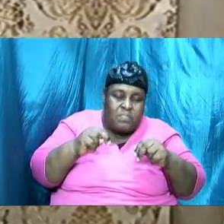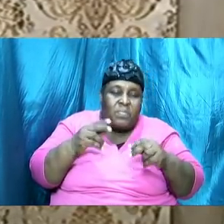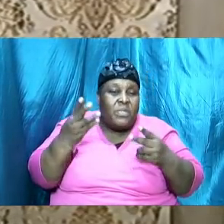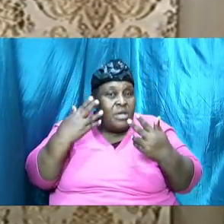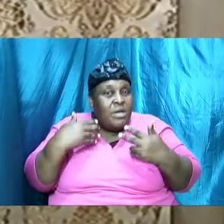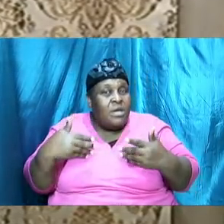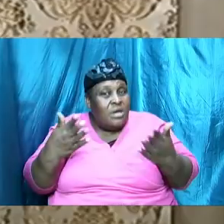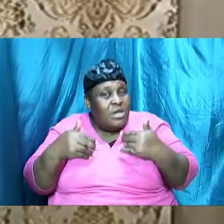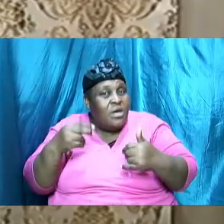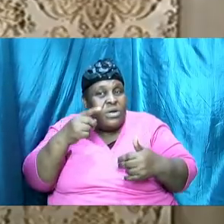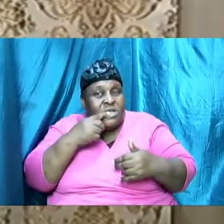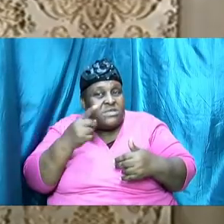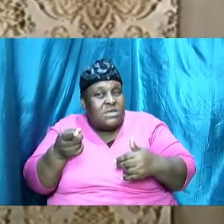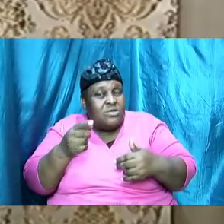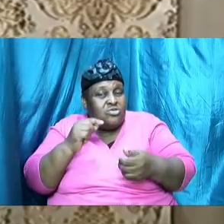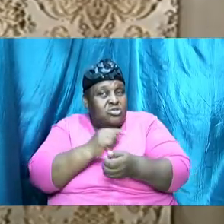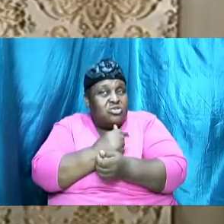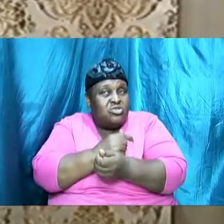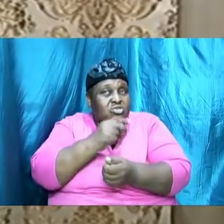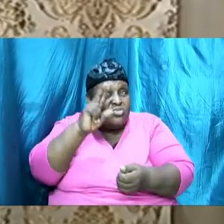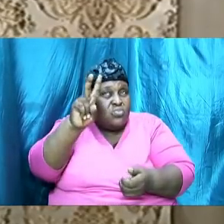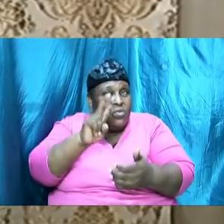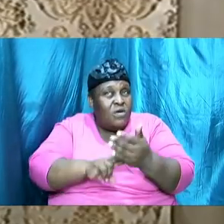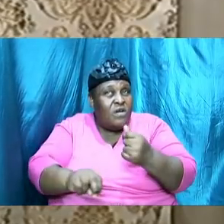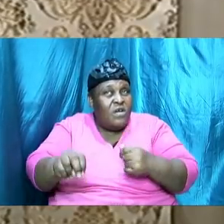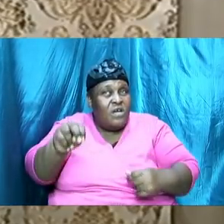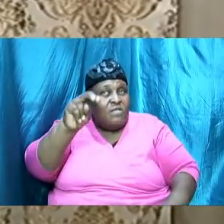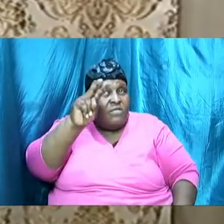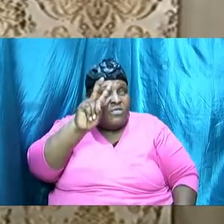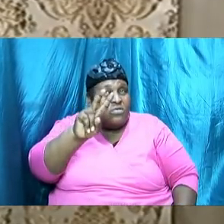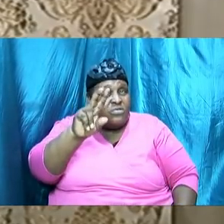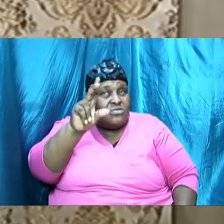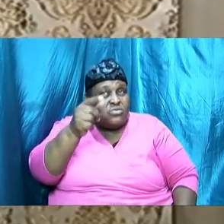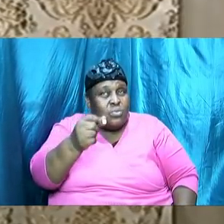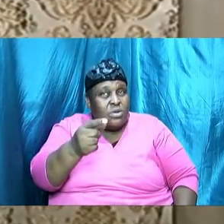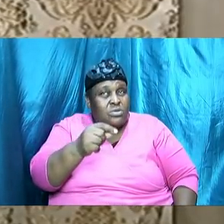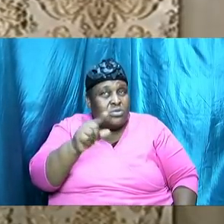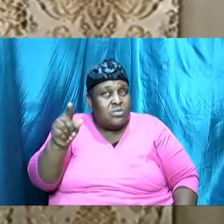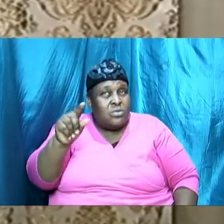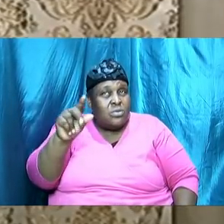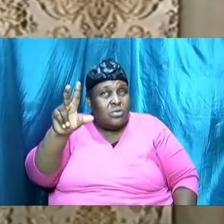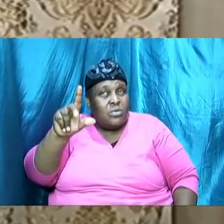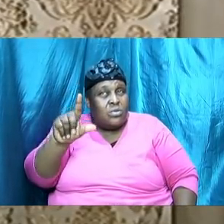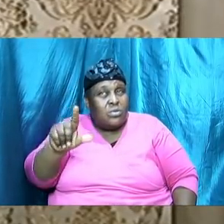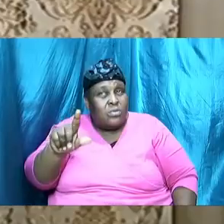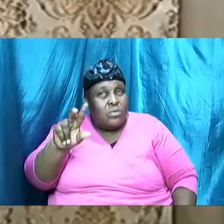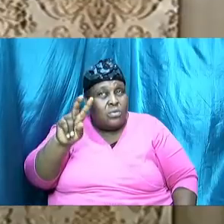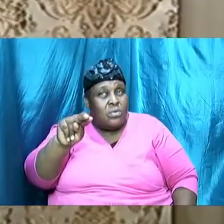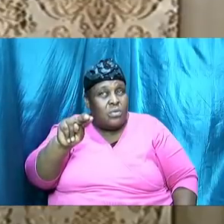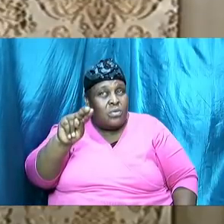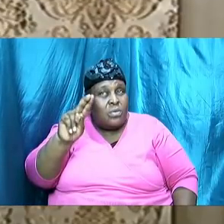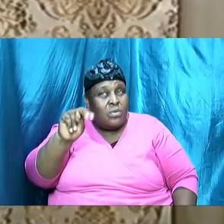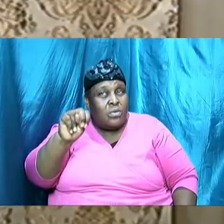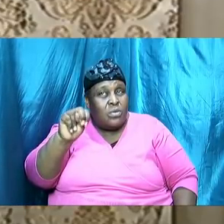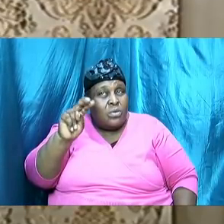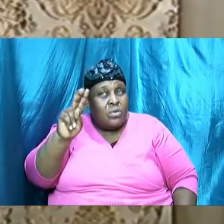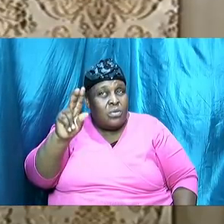what it says in Genesis chapter 2 verses 20 23 and Adam gave names to all